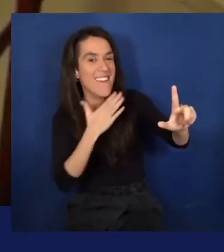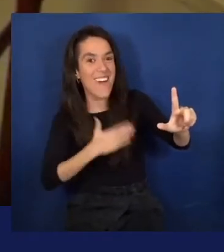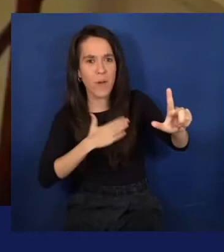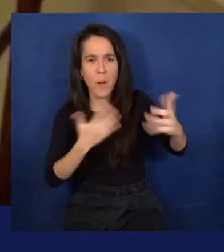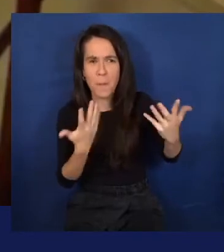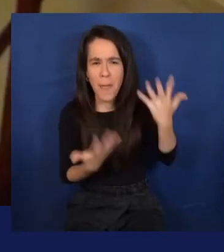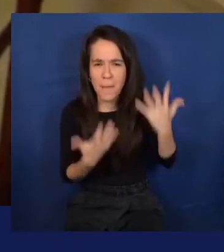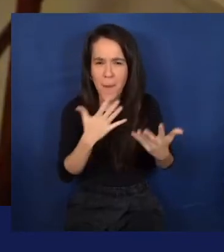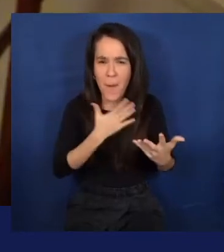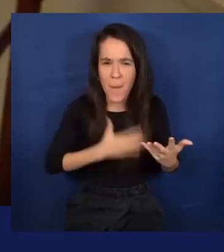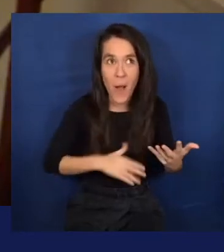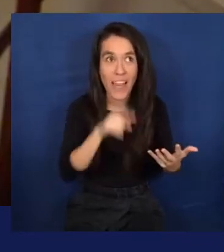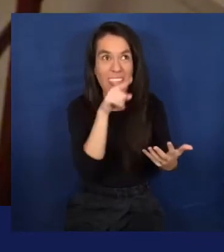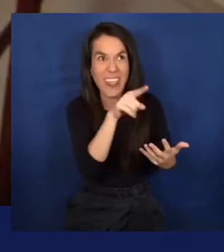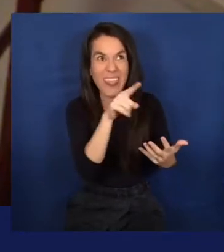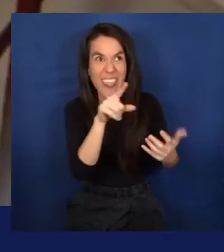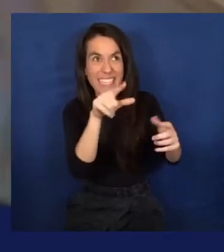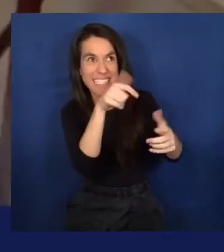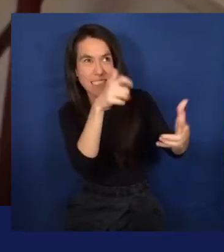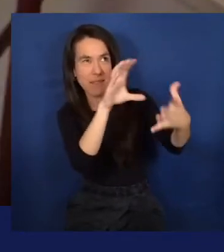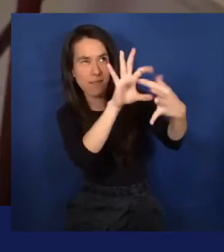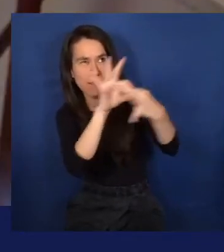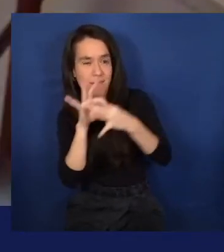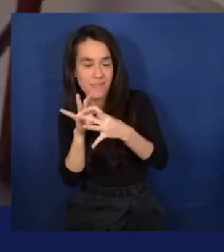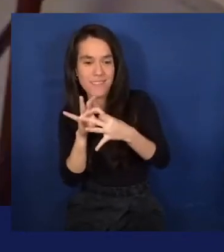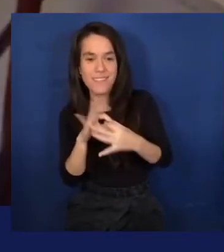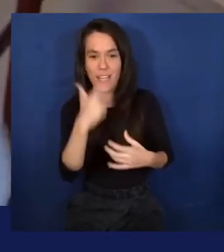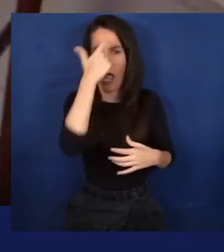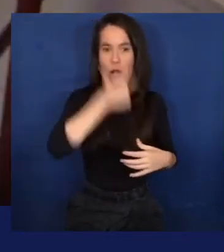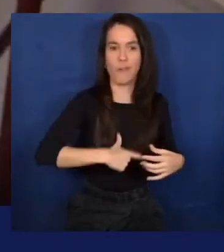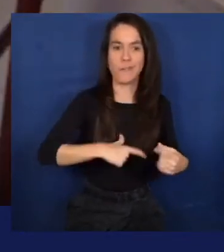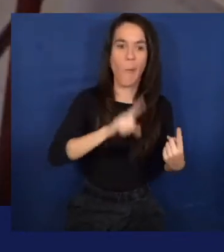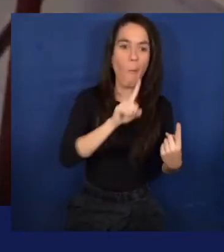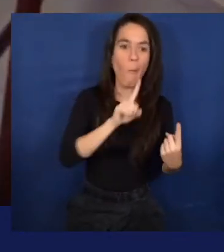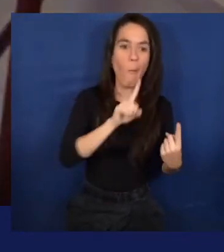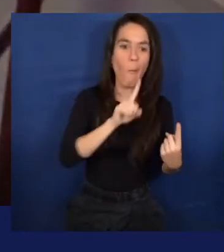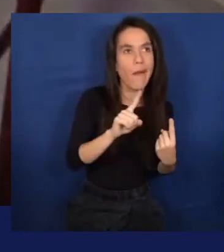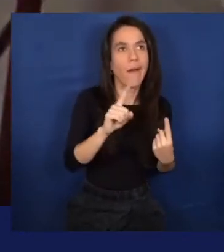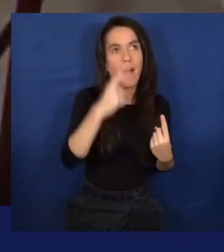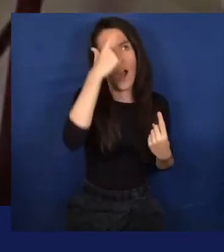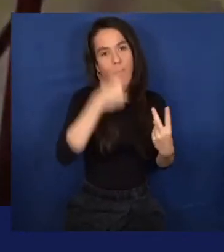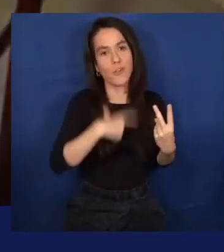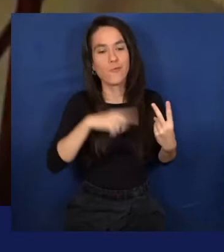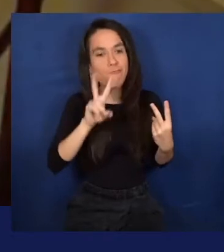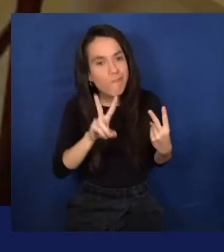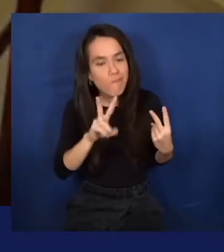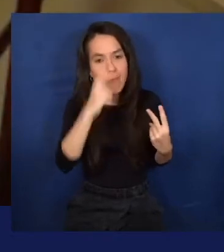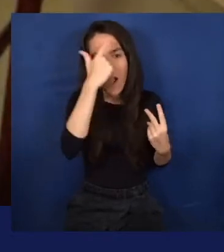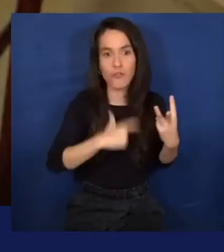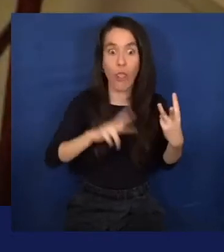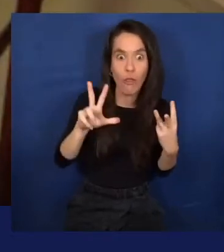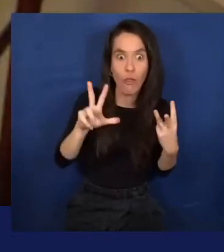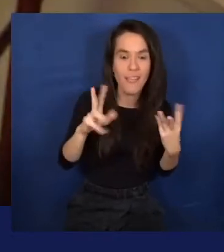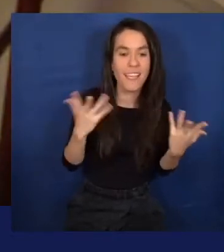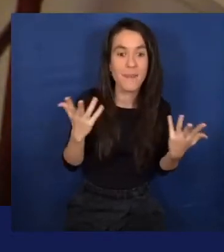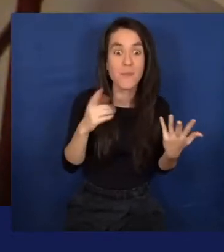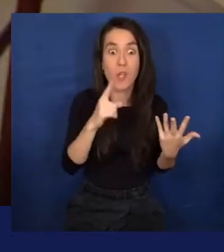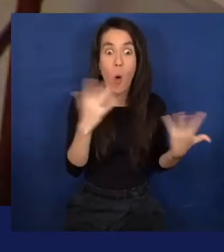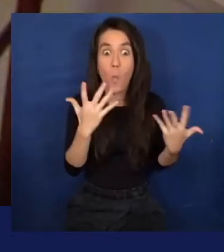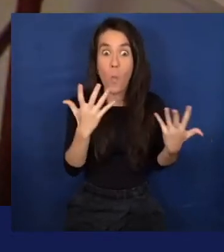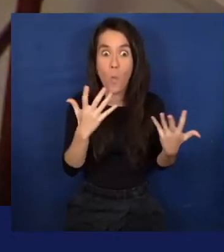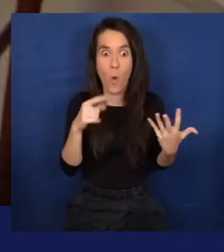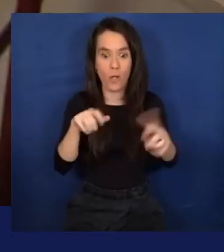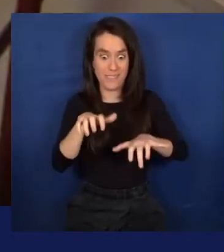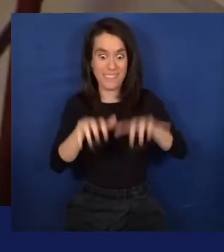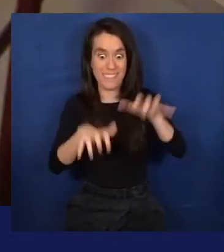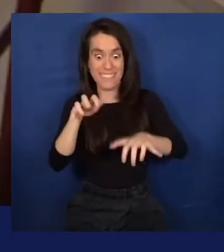the model tells you, all right, this is character one or B or C or whatever. So basically it's to detect things.